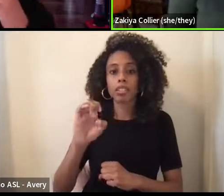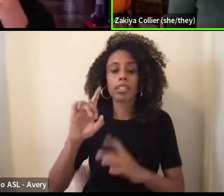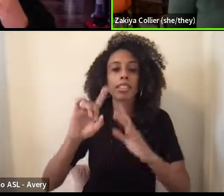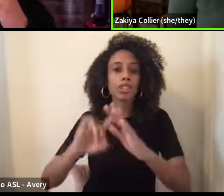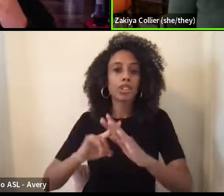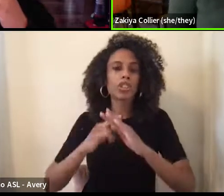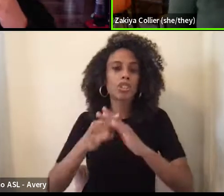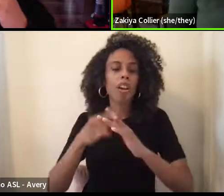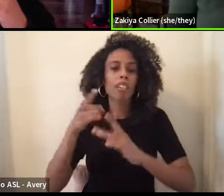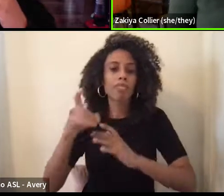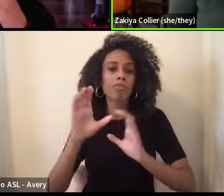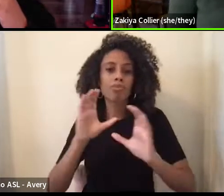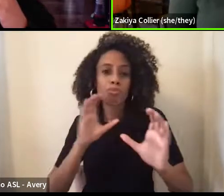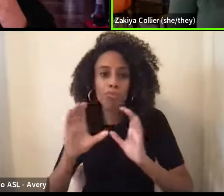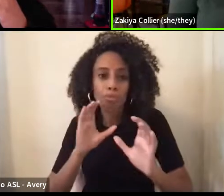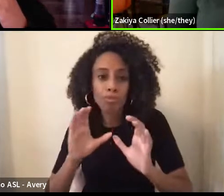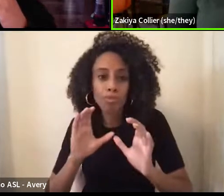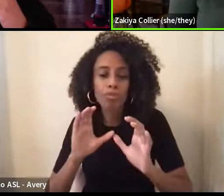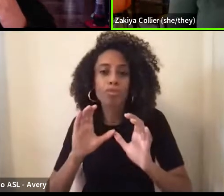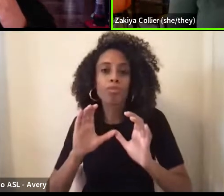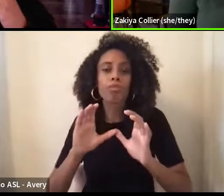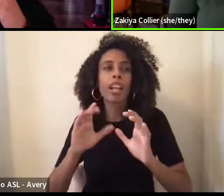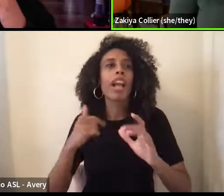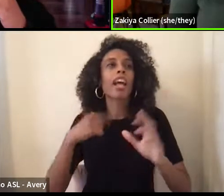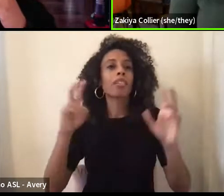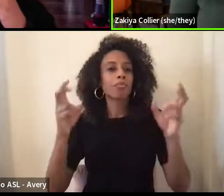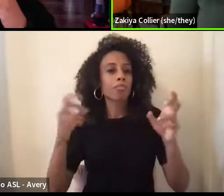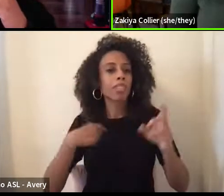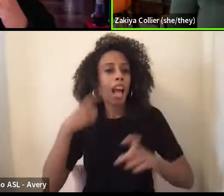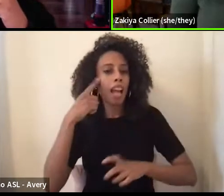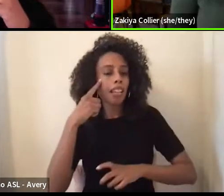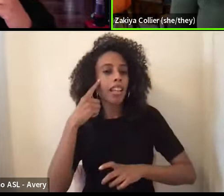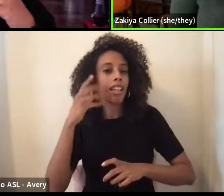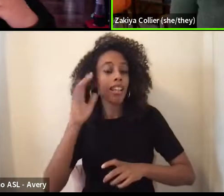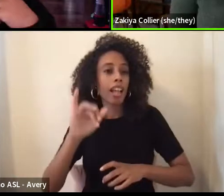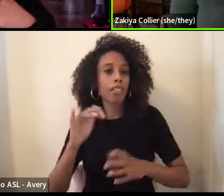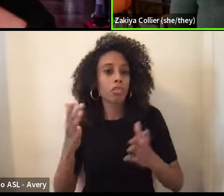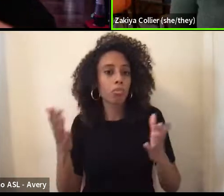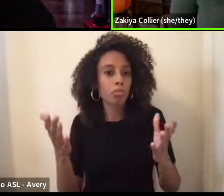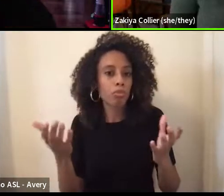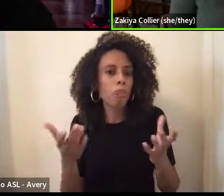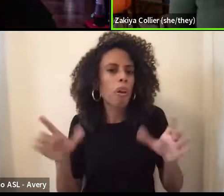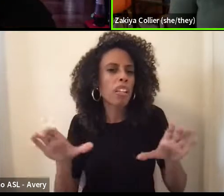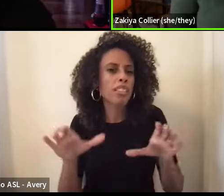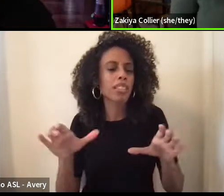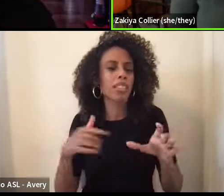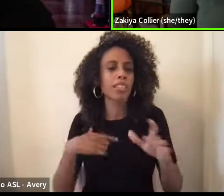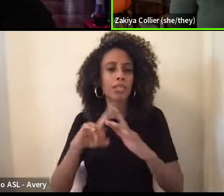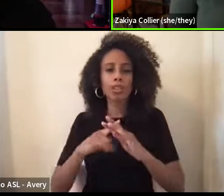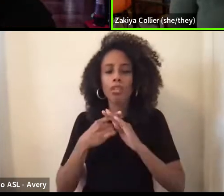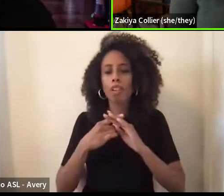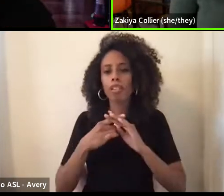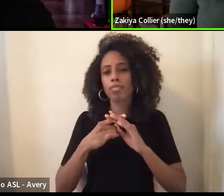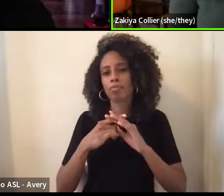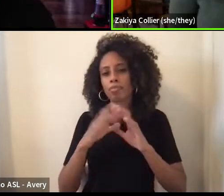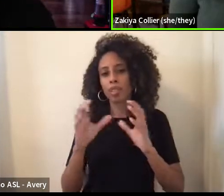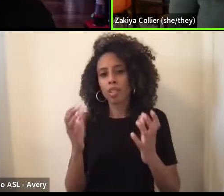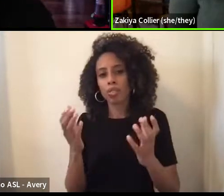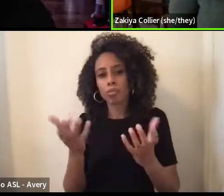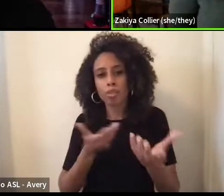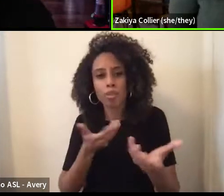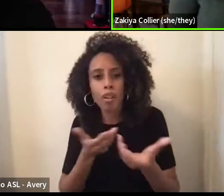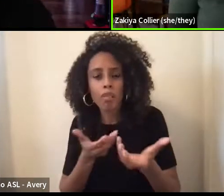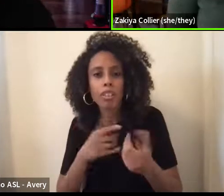exactly what it did was it got the conversation started around concerns of racism in